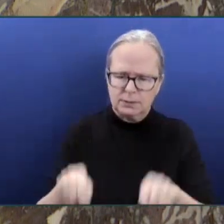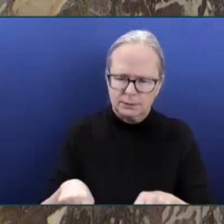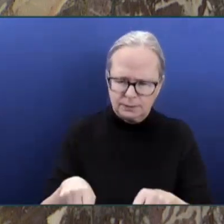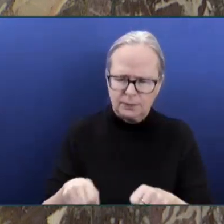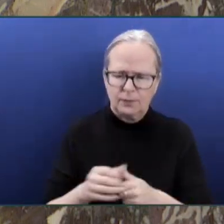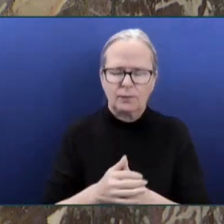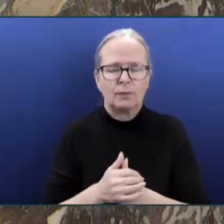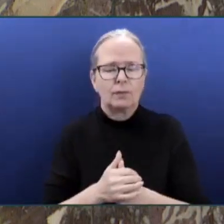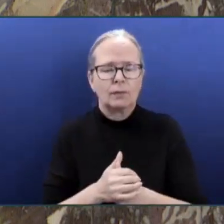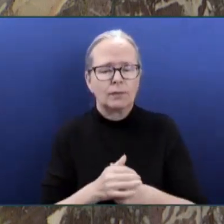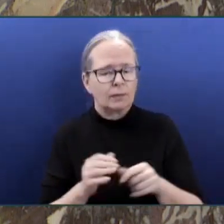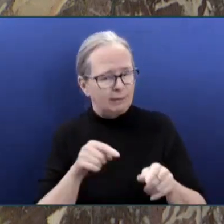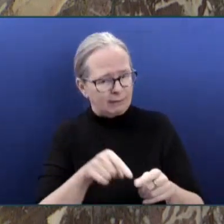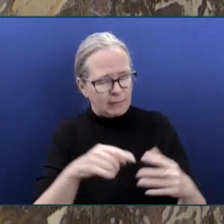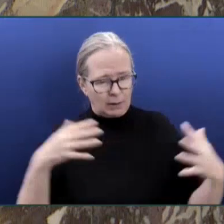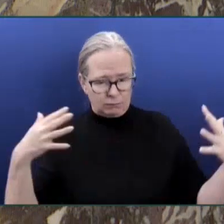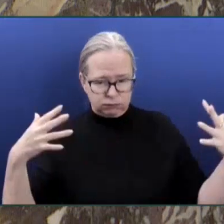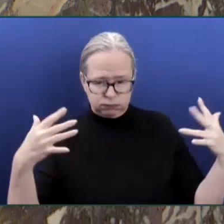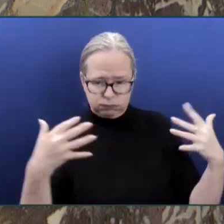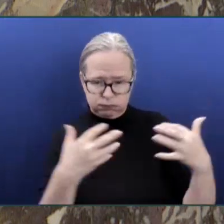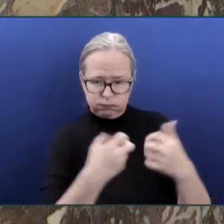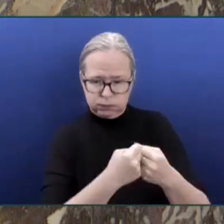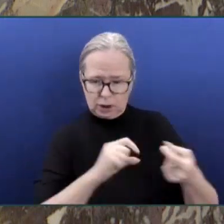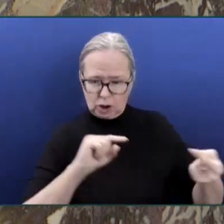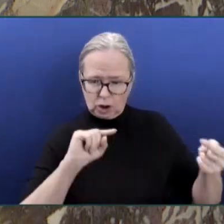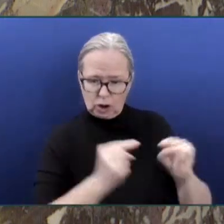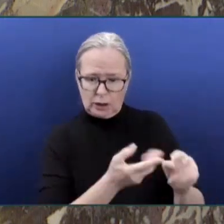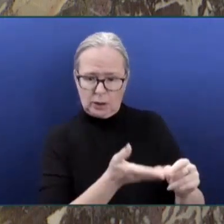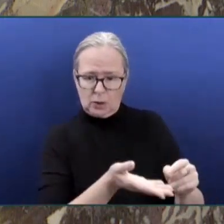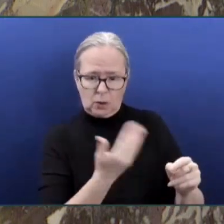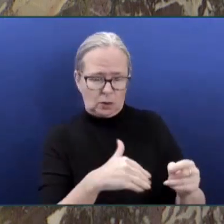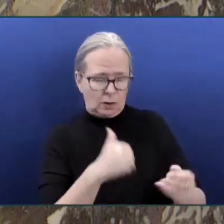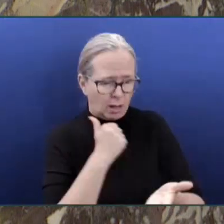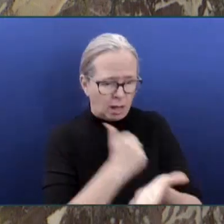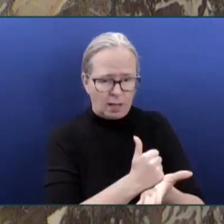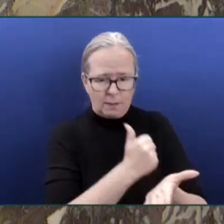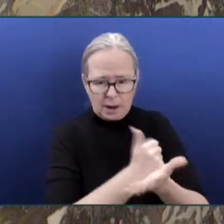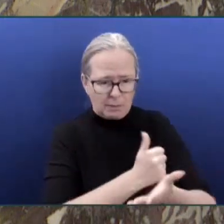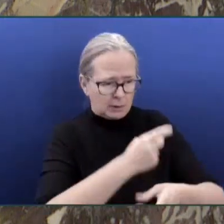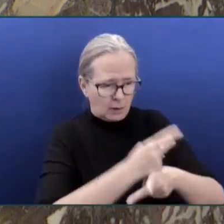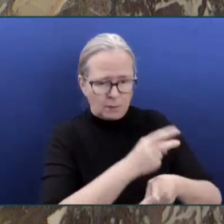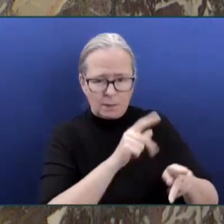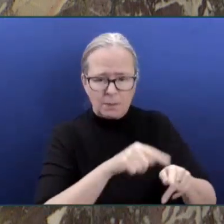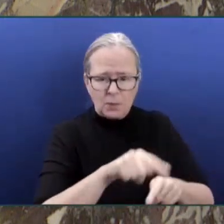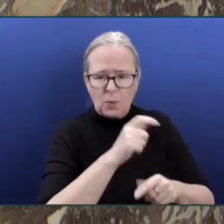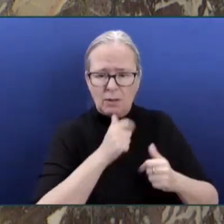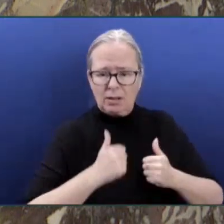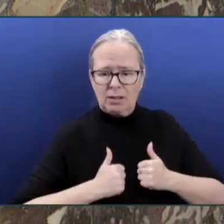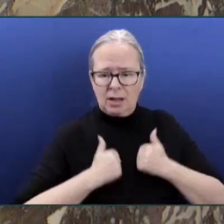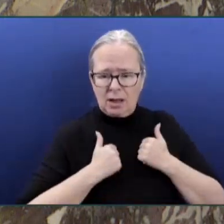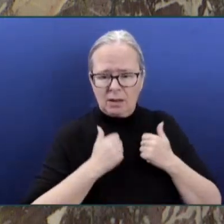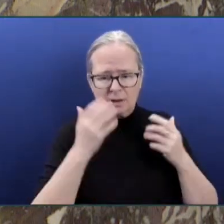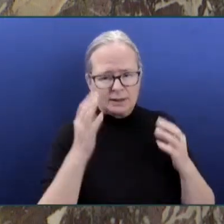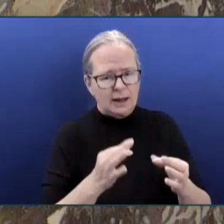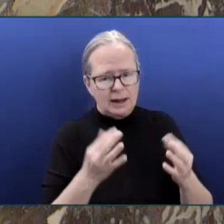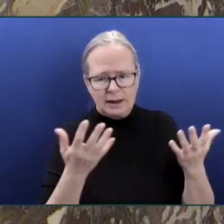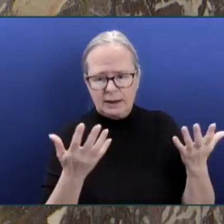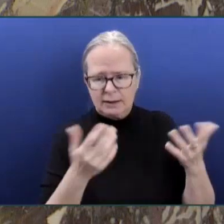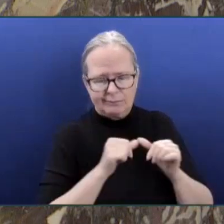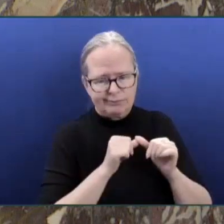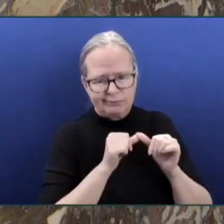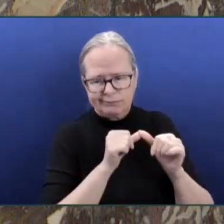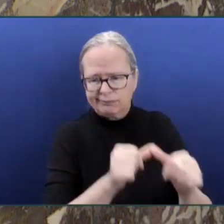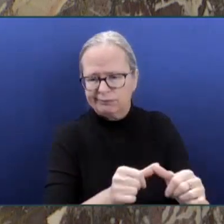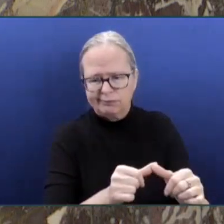certainty that the person will not survive. Last year, 159 deceased donors and 74